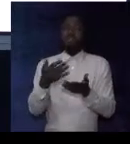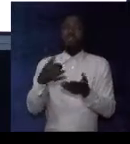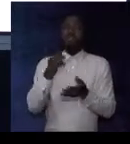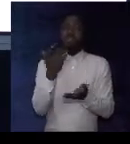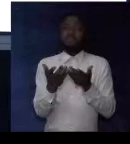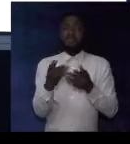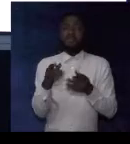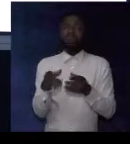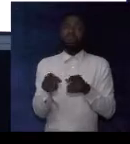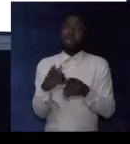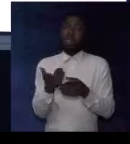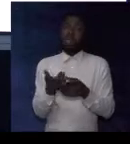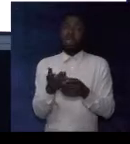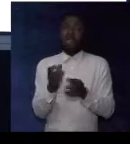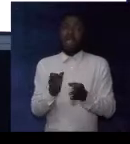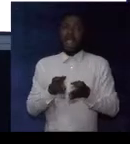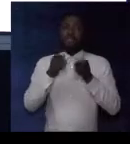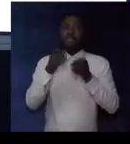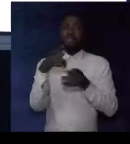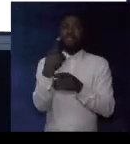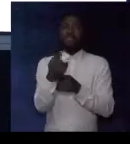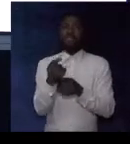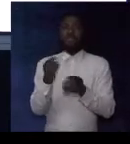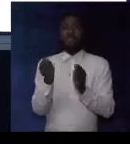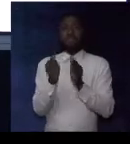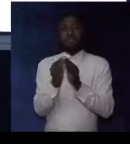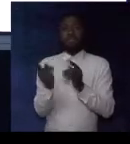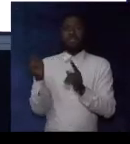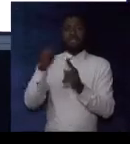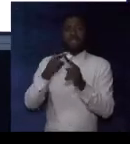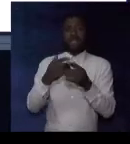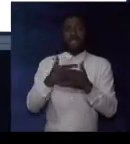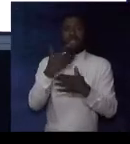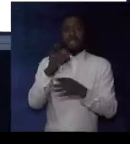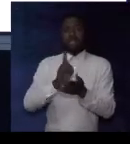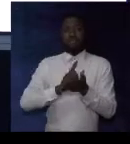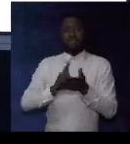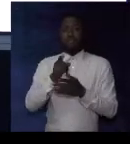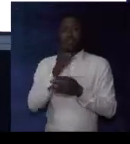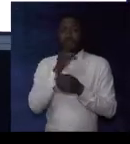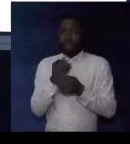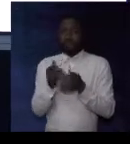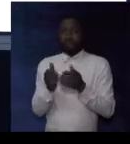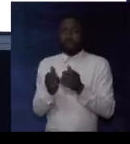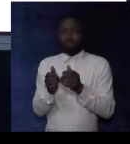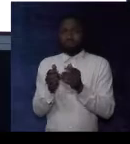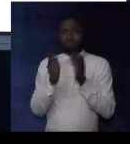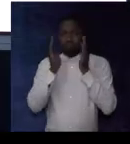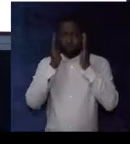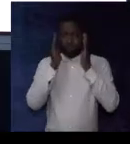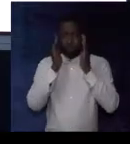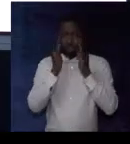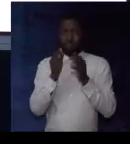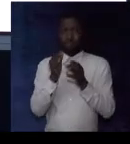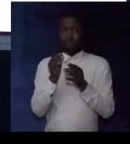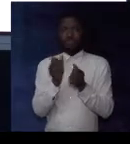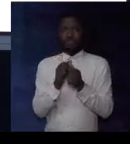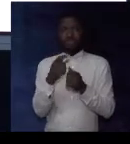adjourn the meeting till next week. I hope you are following those words and their synonyms.